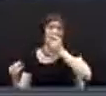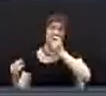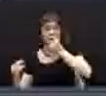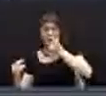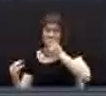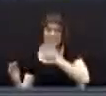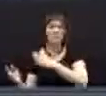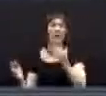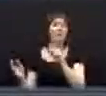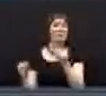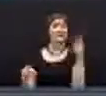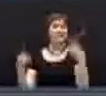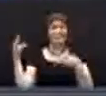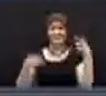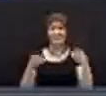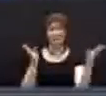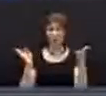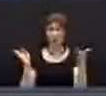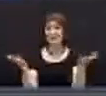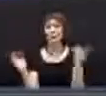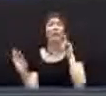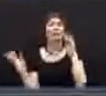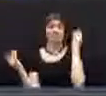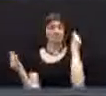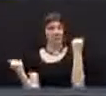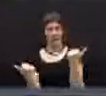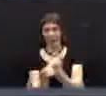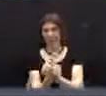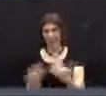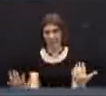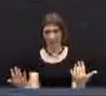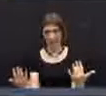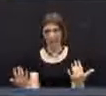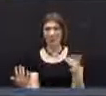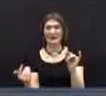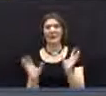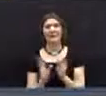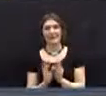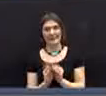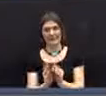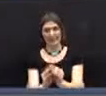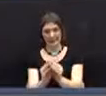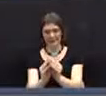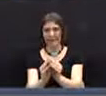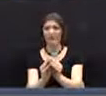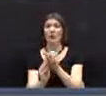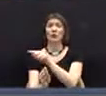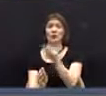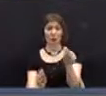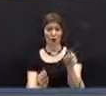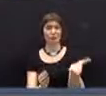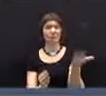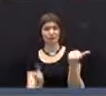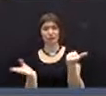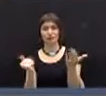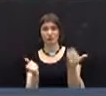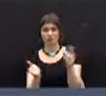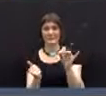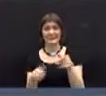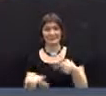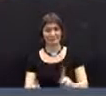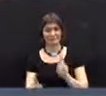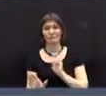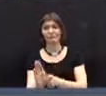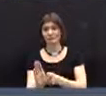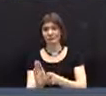and other cuts in services. We had a series of meetings that I think many of you had the opportunity to attend.